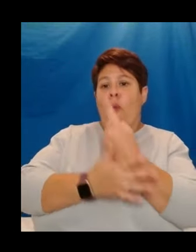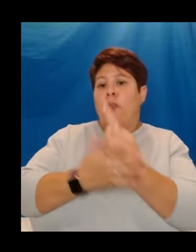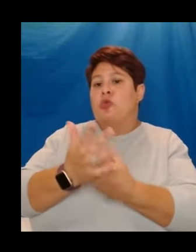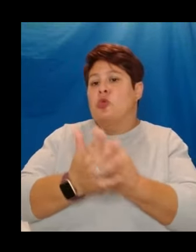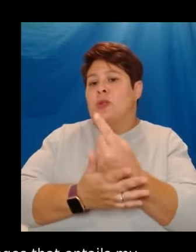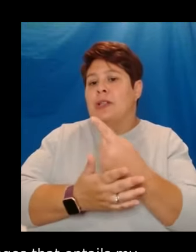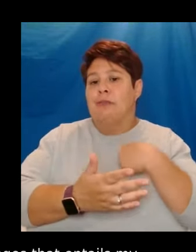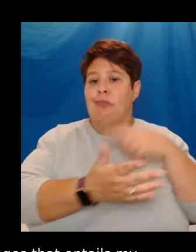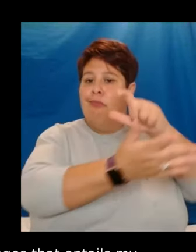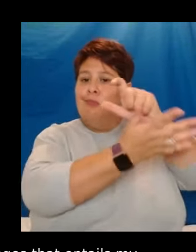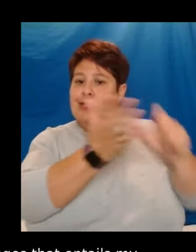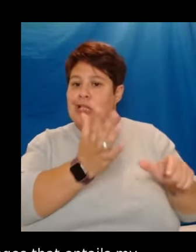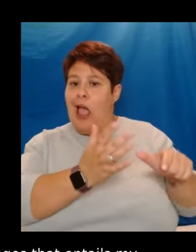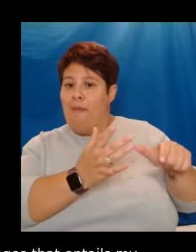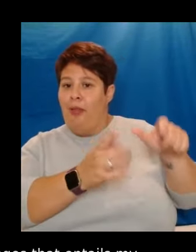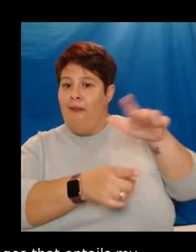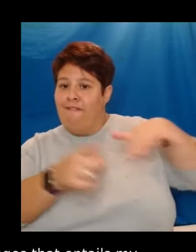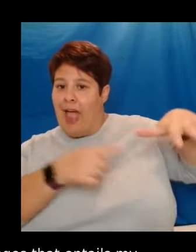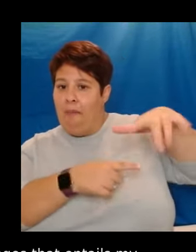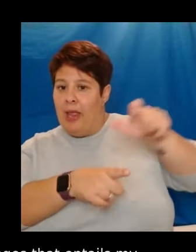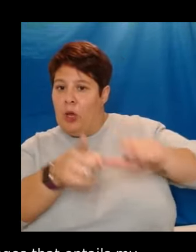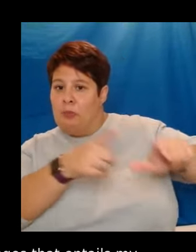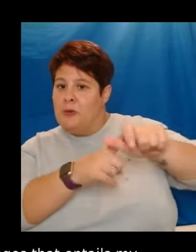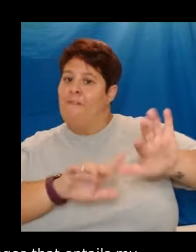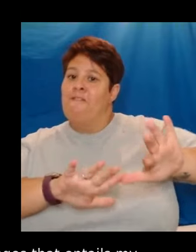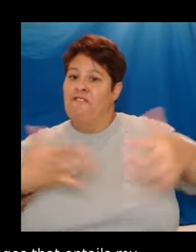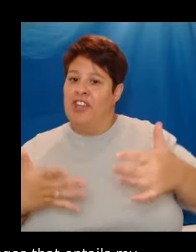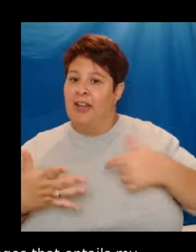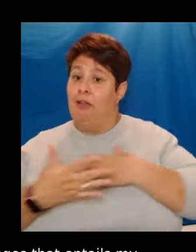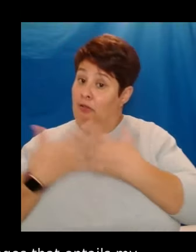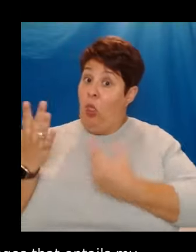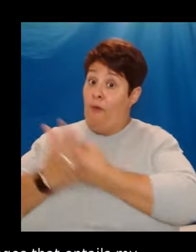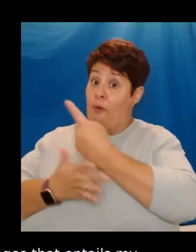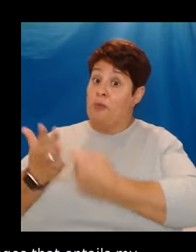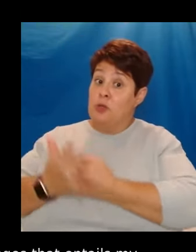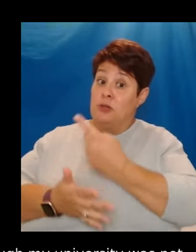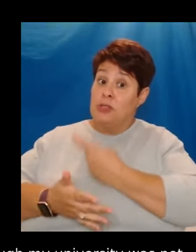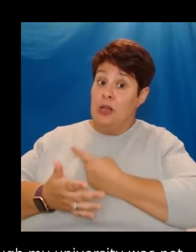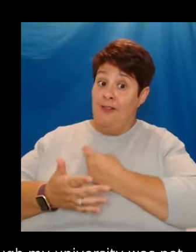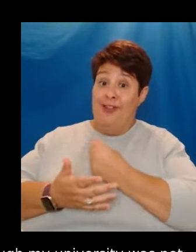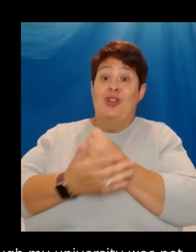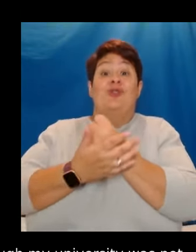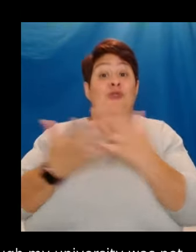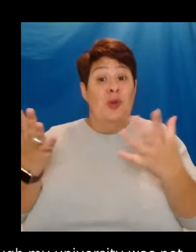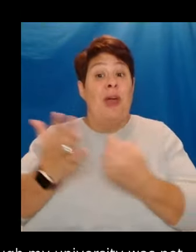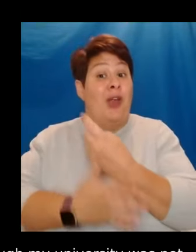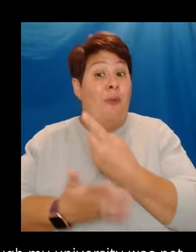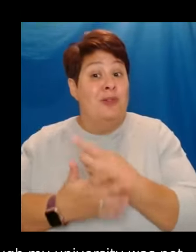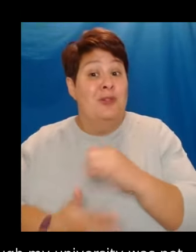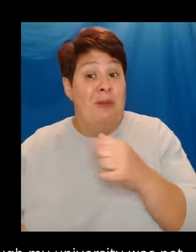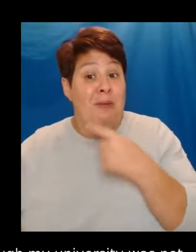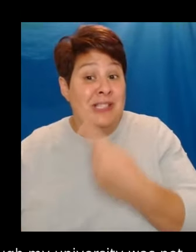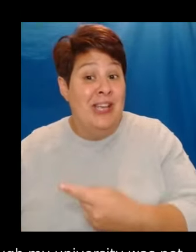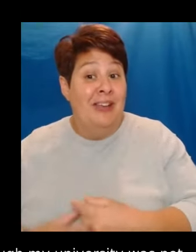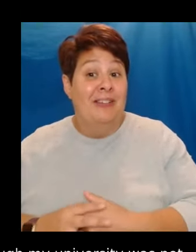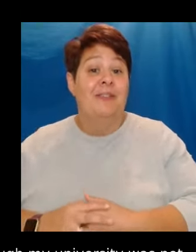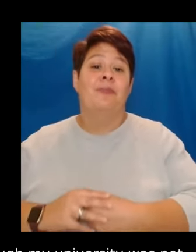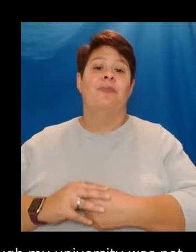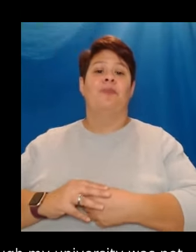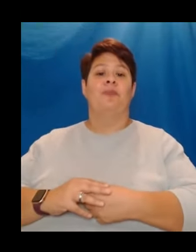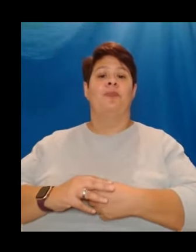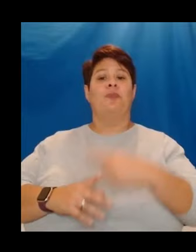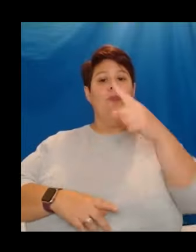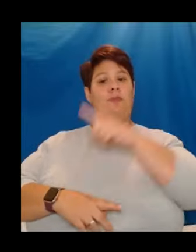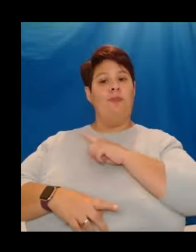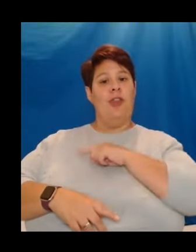disabled family have not. A lot of opportunities. Too many opportunities, many would claim. As a result of